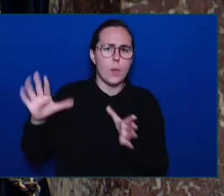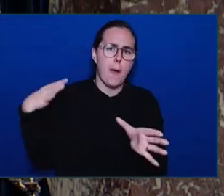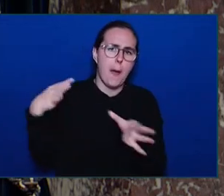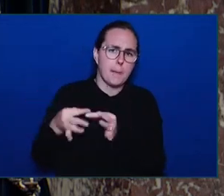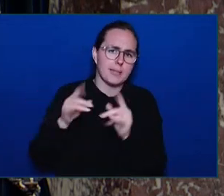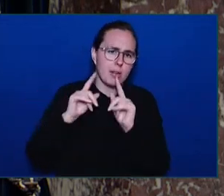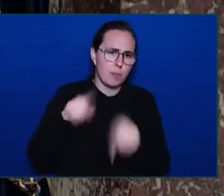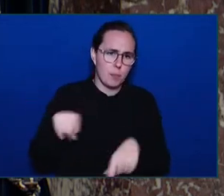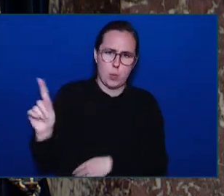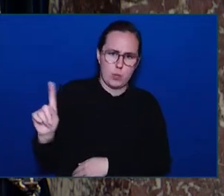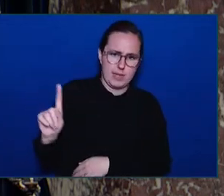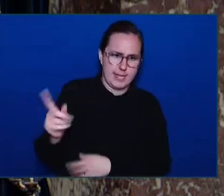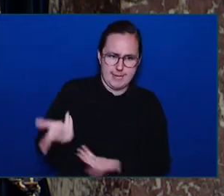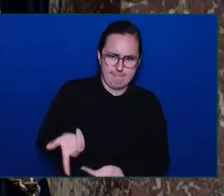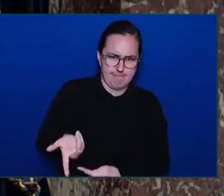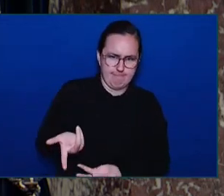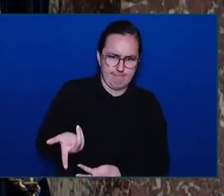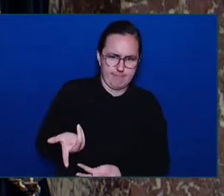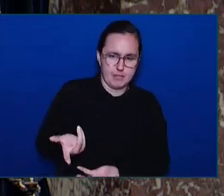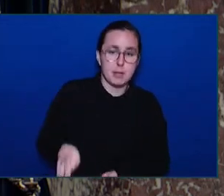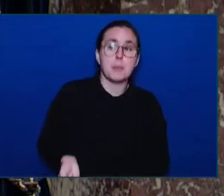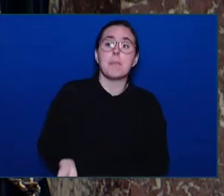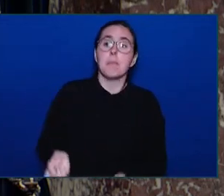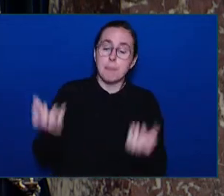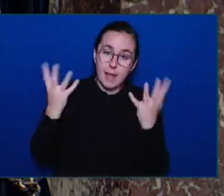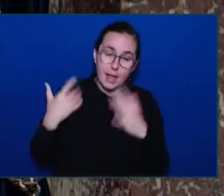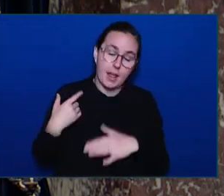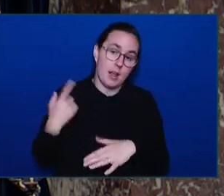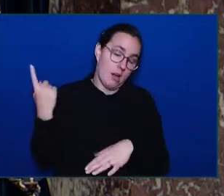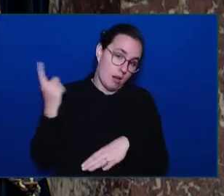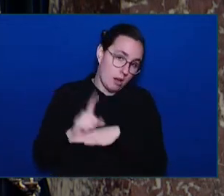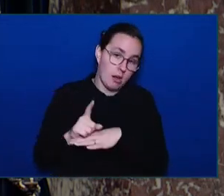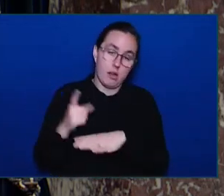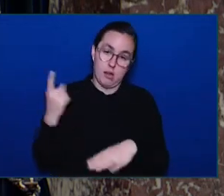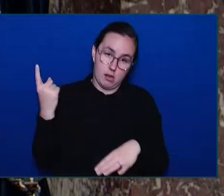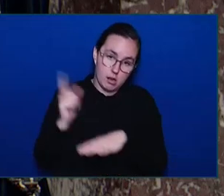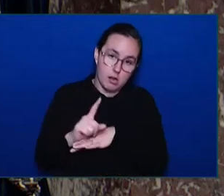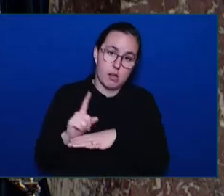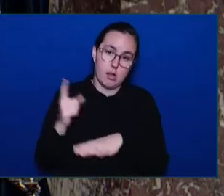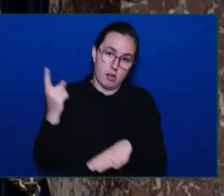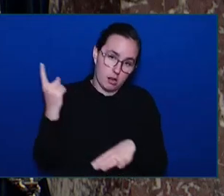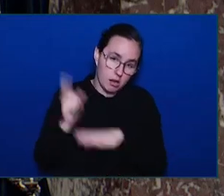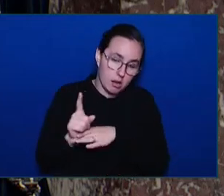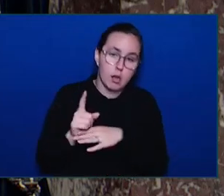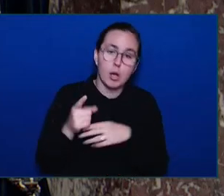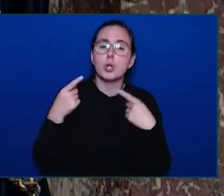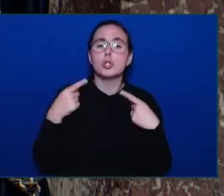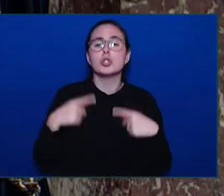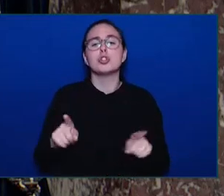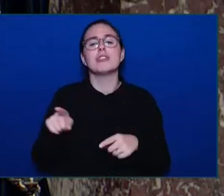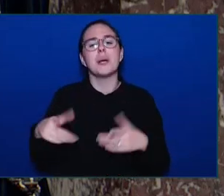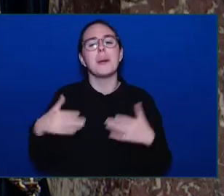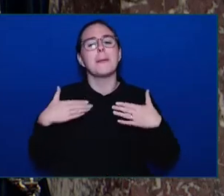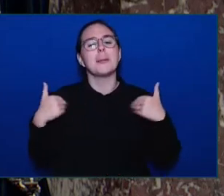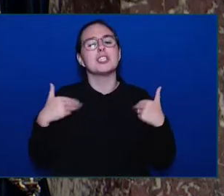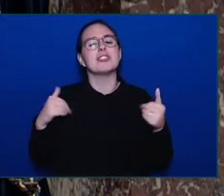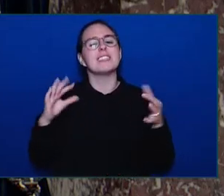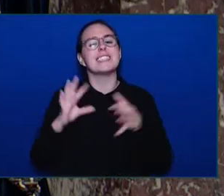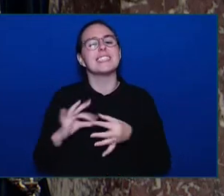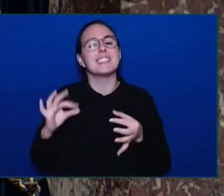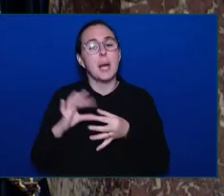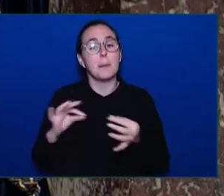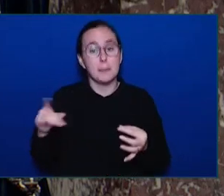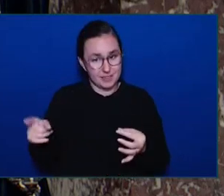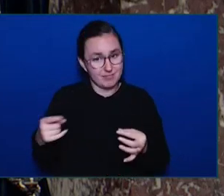when there are ministerial statements with respect to missing and murdered Indigenous women